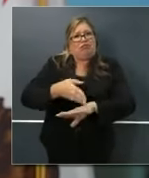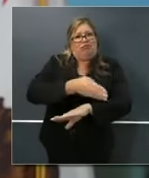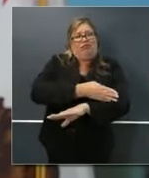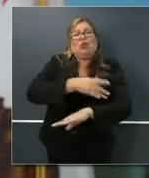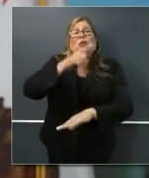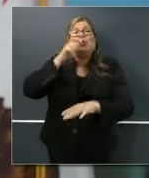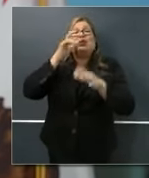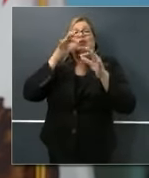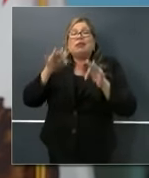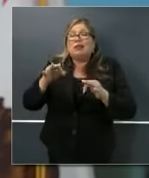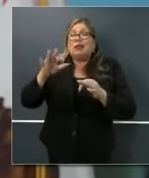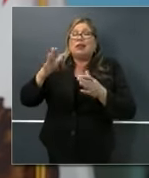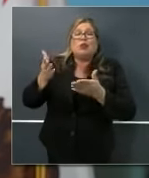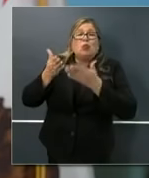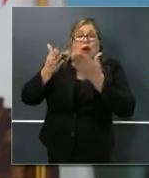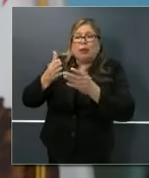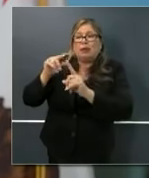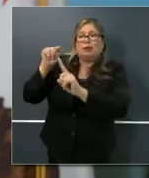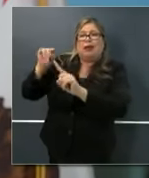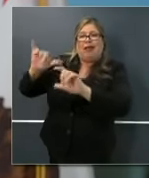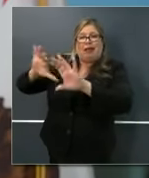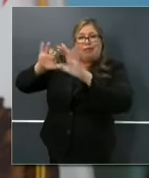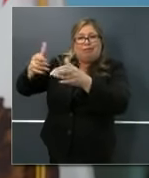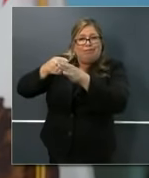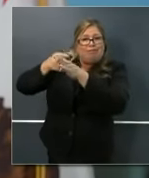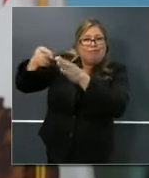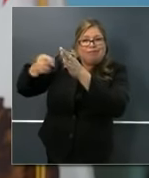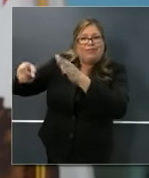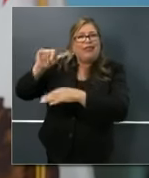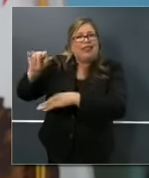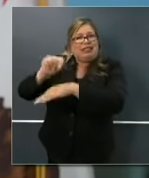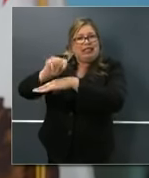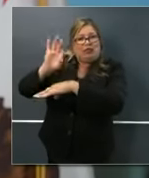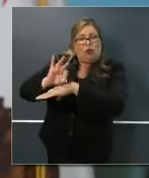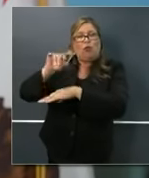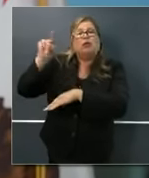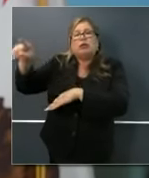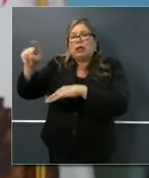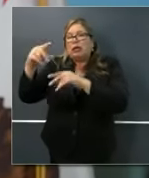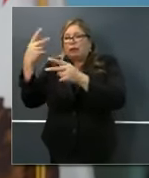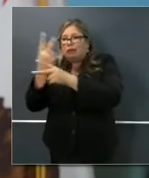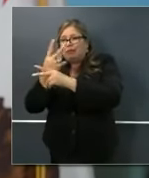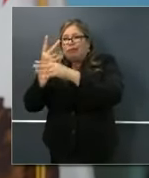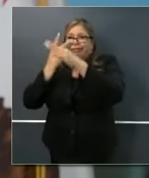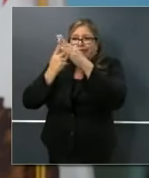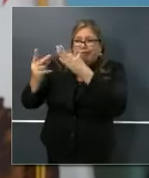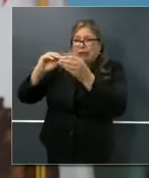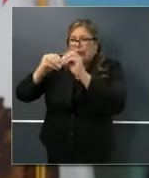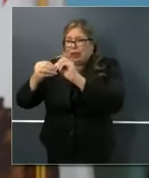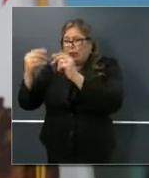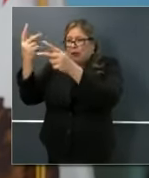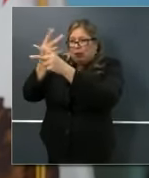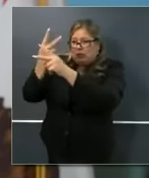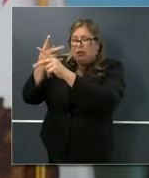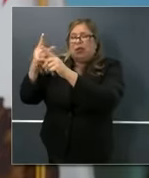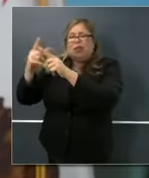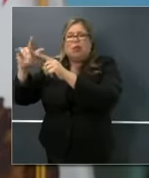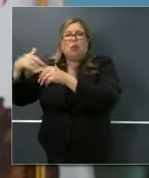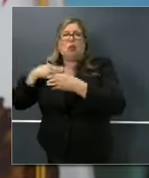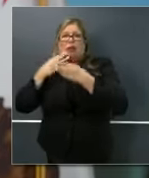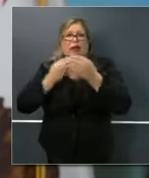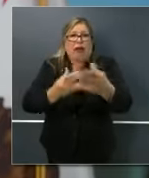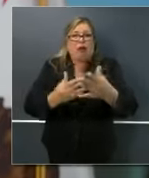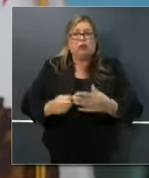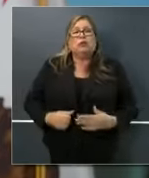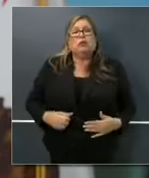force and their specific recommendations and the metrics that were inherent in that announcement. And so you're